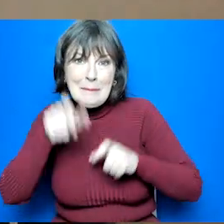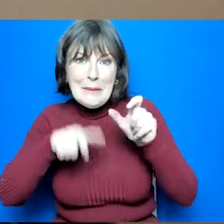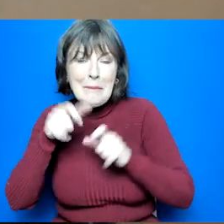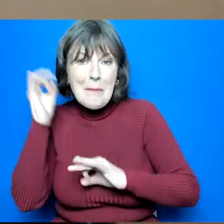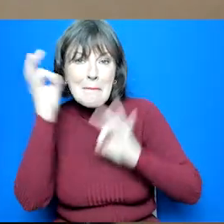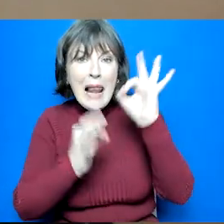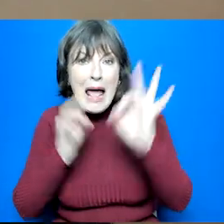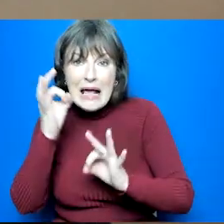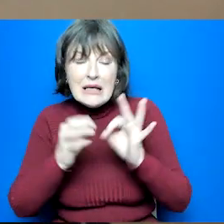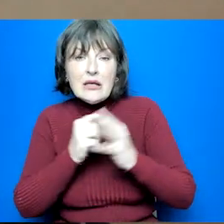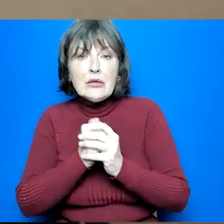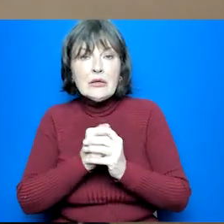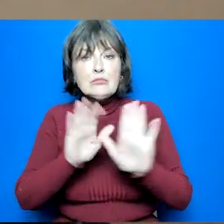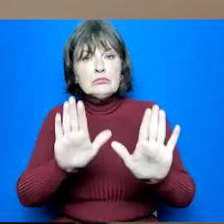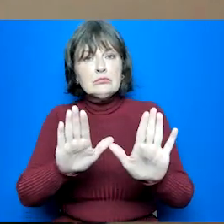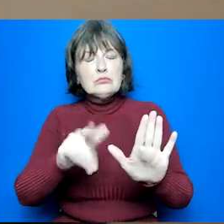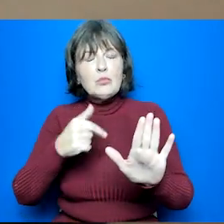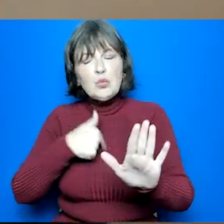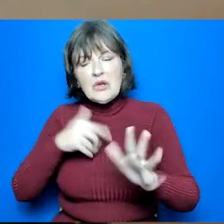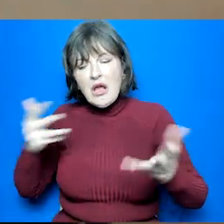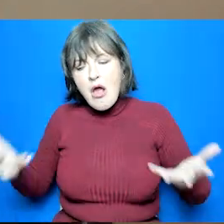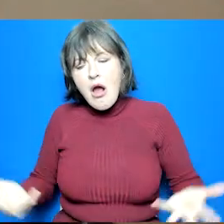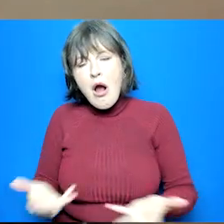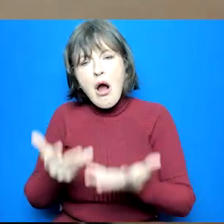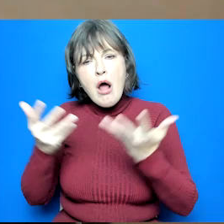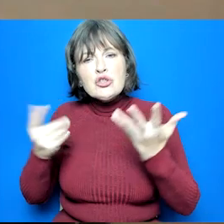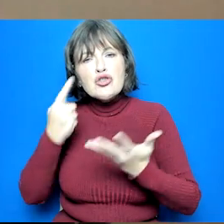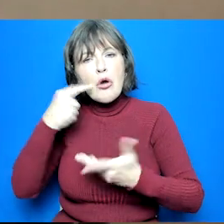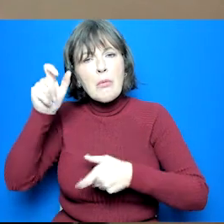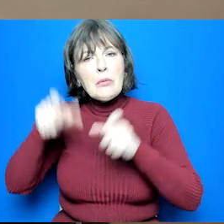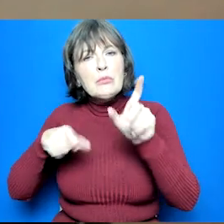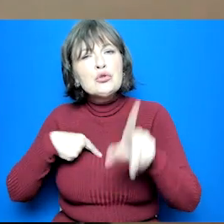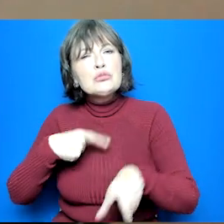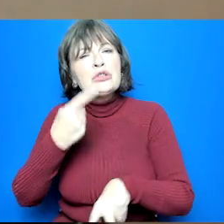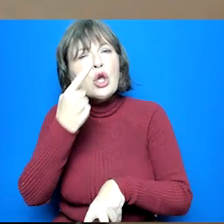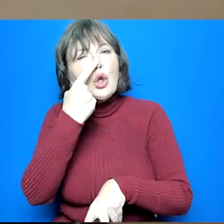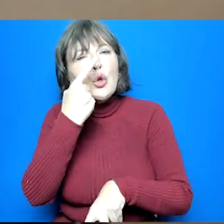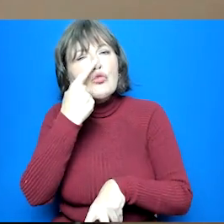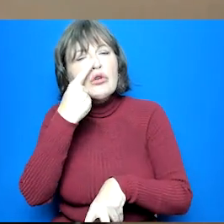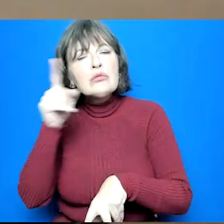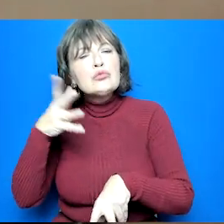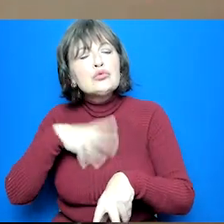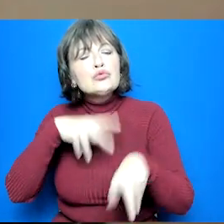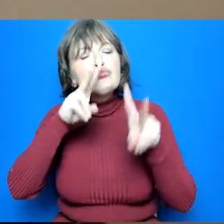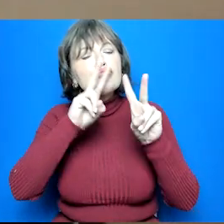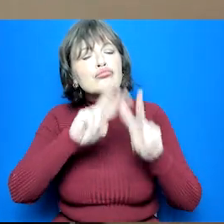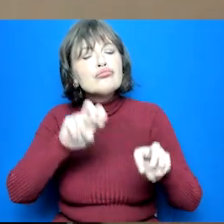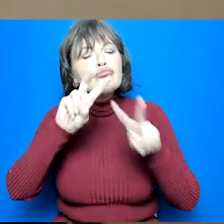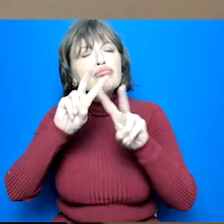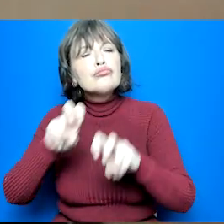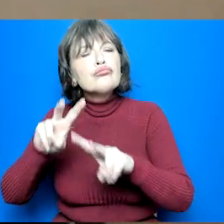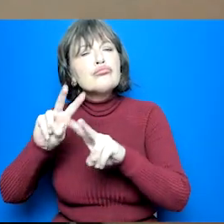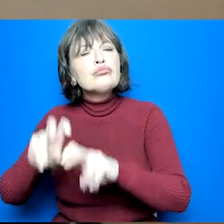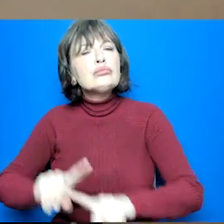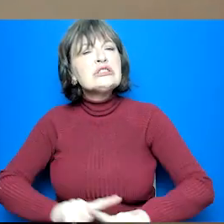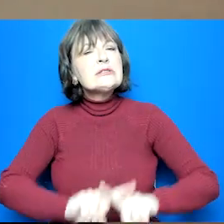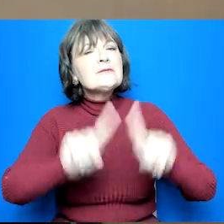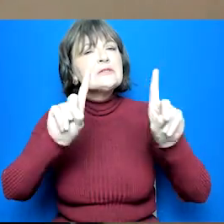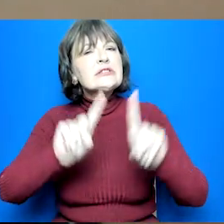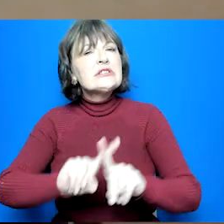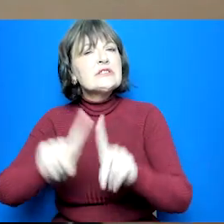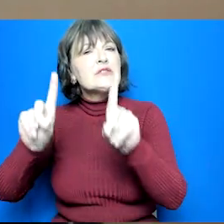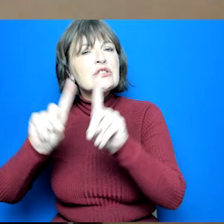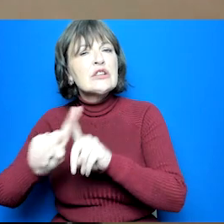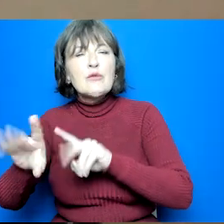we really encourage young people to be curious and research a lot of opportunities at this stage um any ideas they have